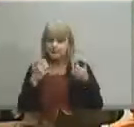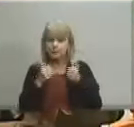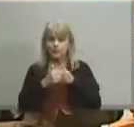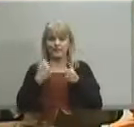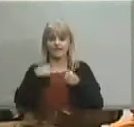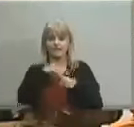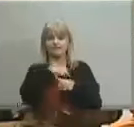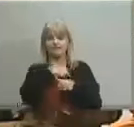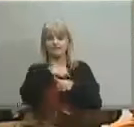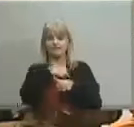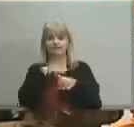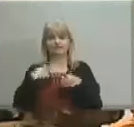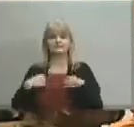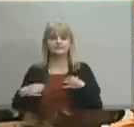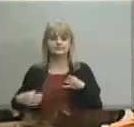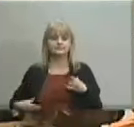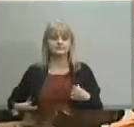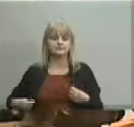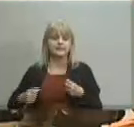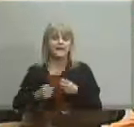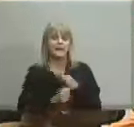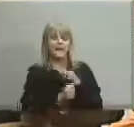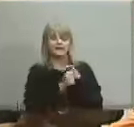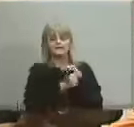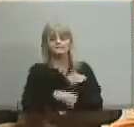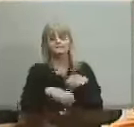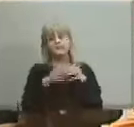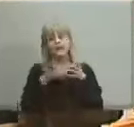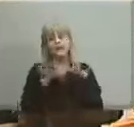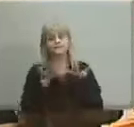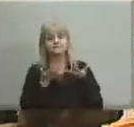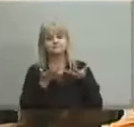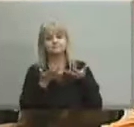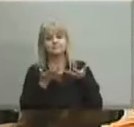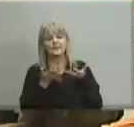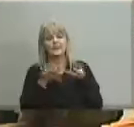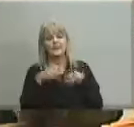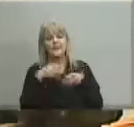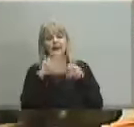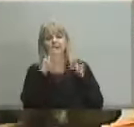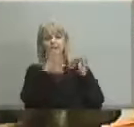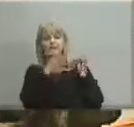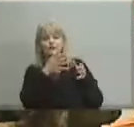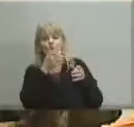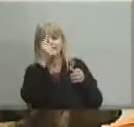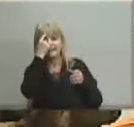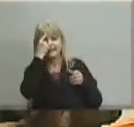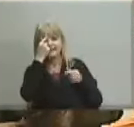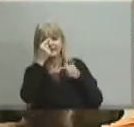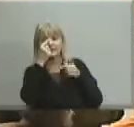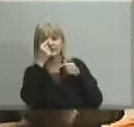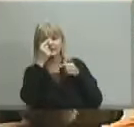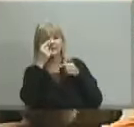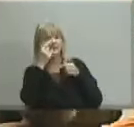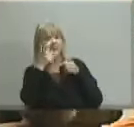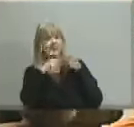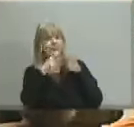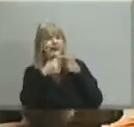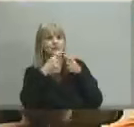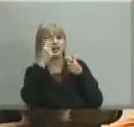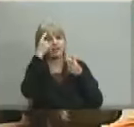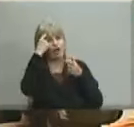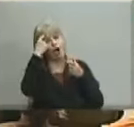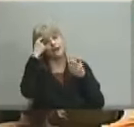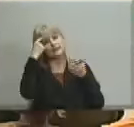us but um and then just i'll leave you with a thought i heard a great great quote very simple but if nothing